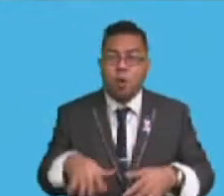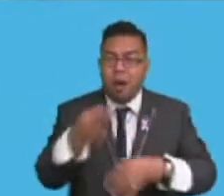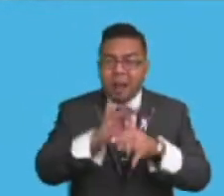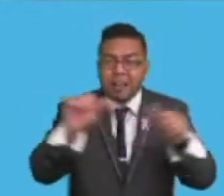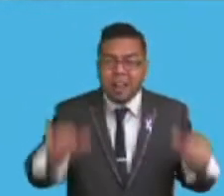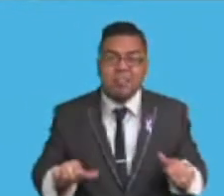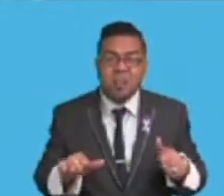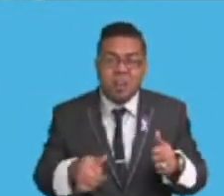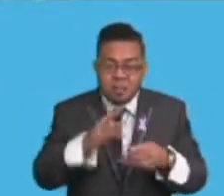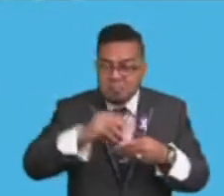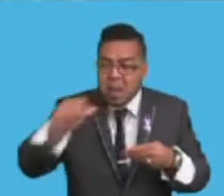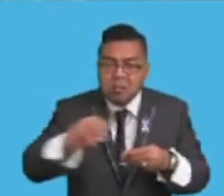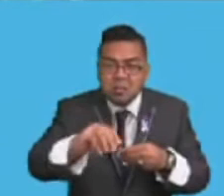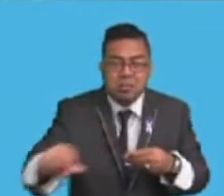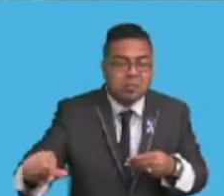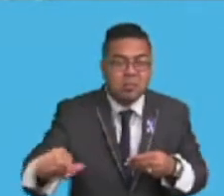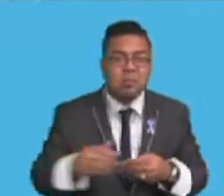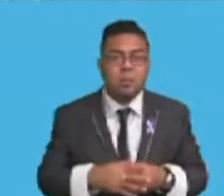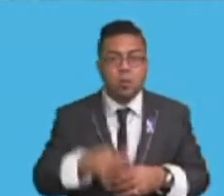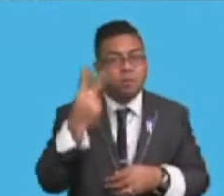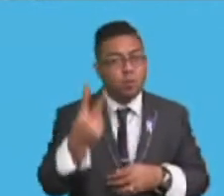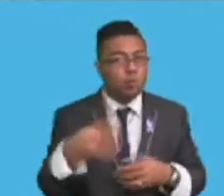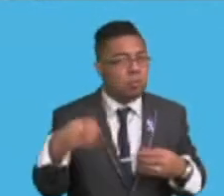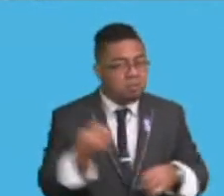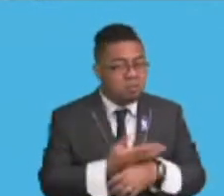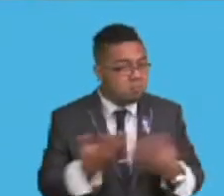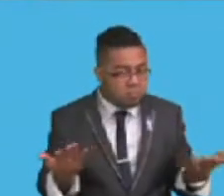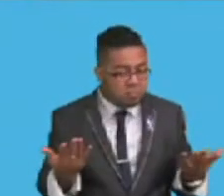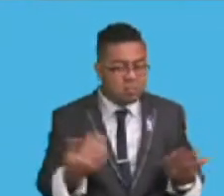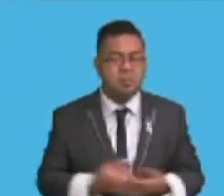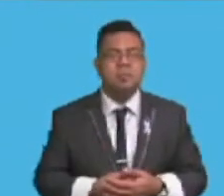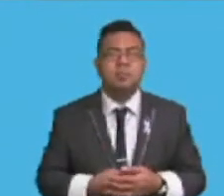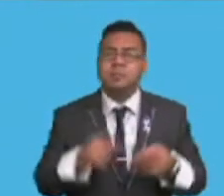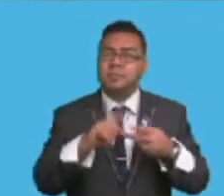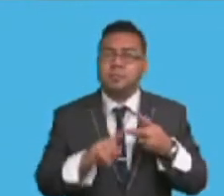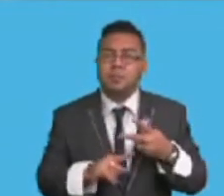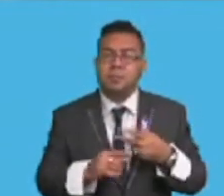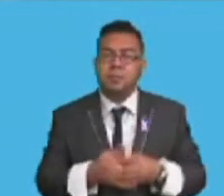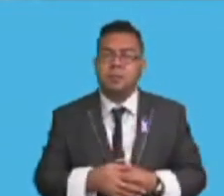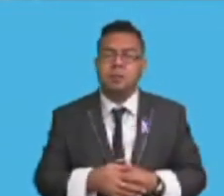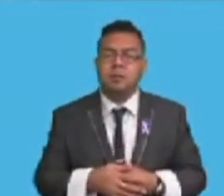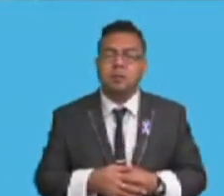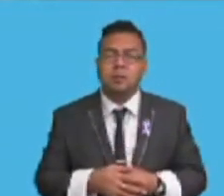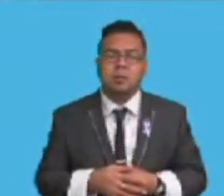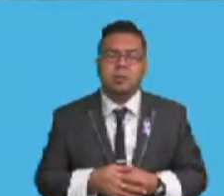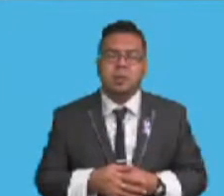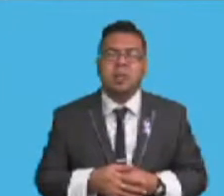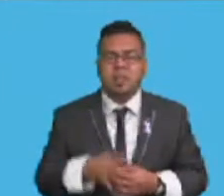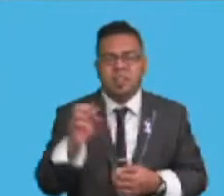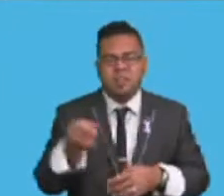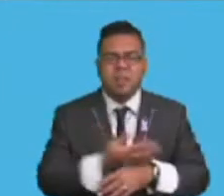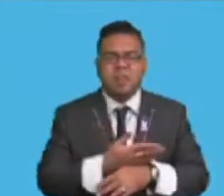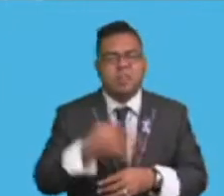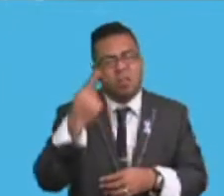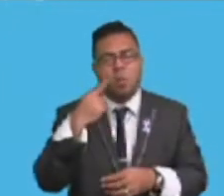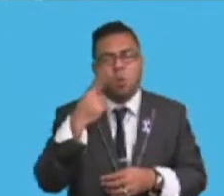Madam Speaker. And there is two effects, Madam Speaker, that leads to land degradation, which affects the watershed